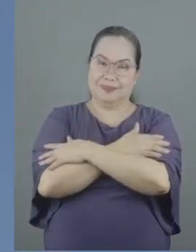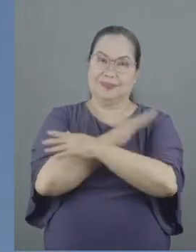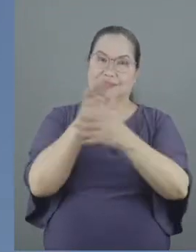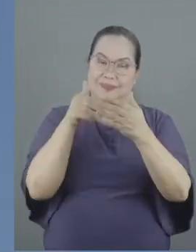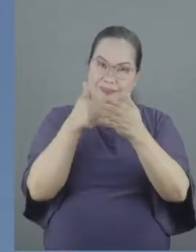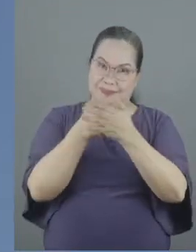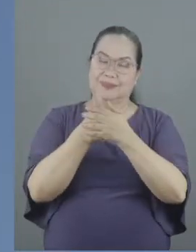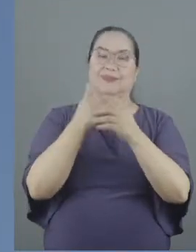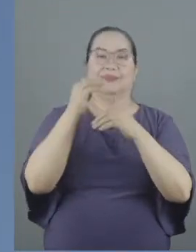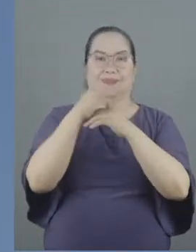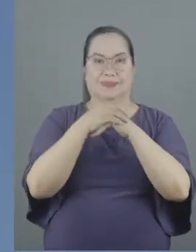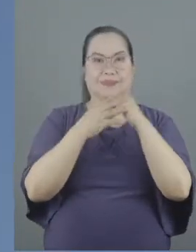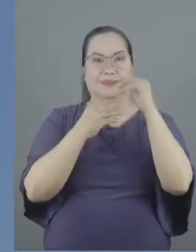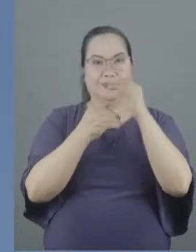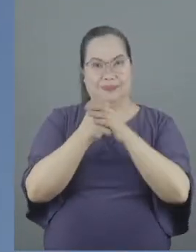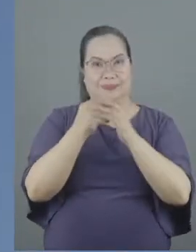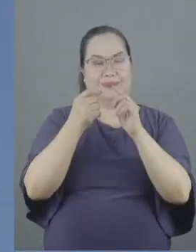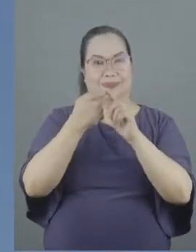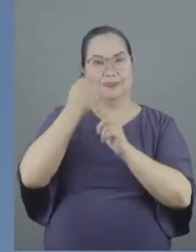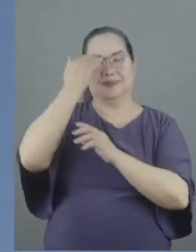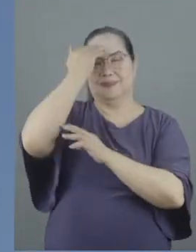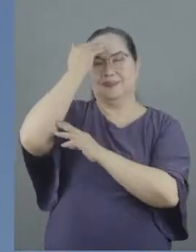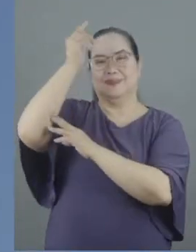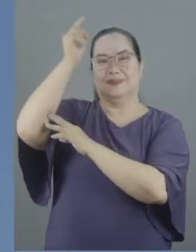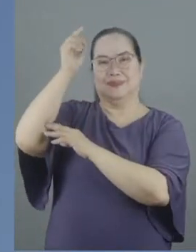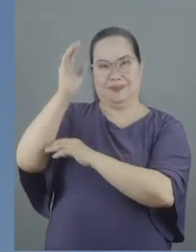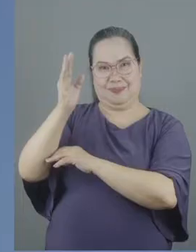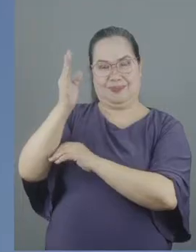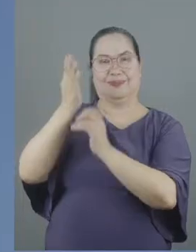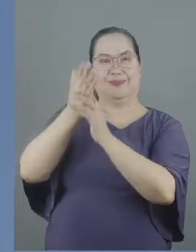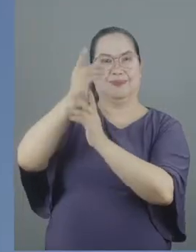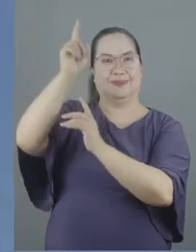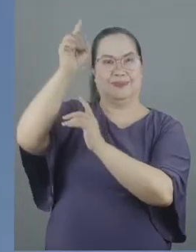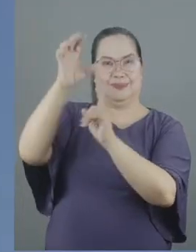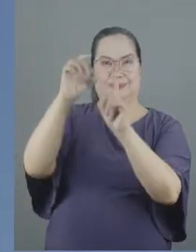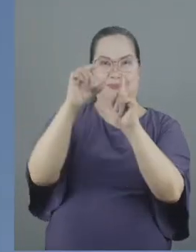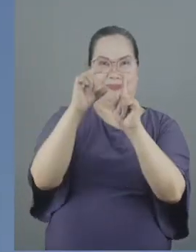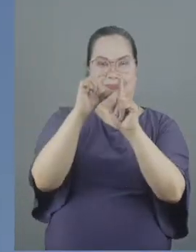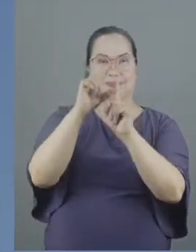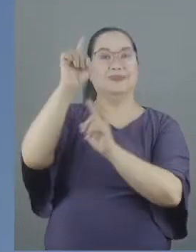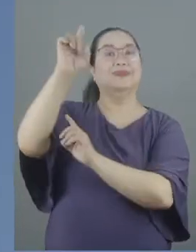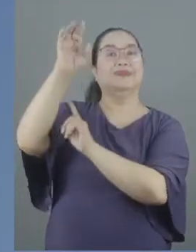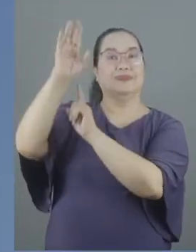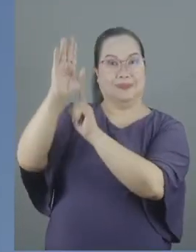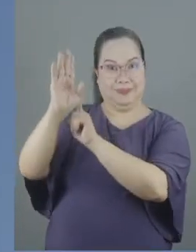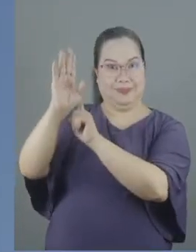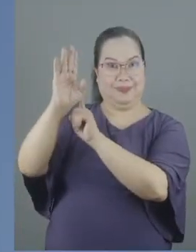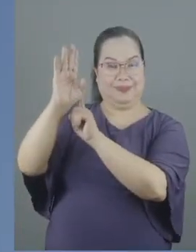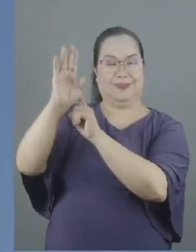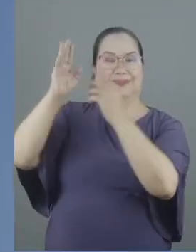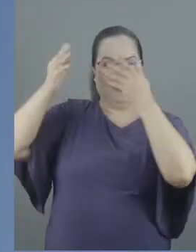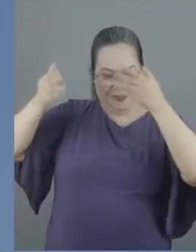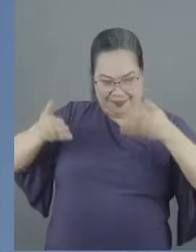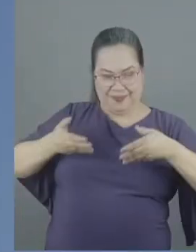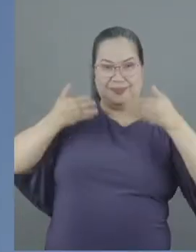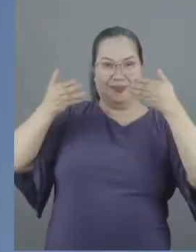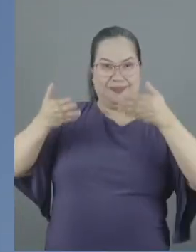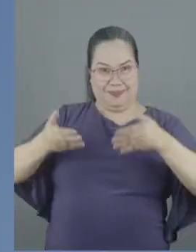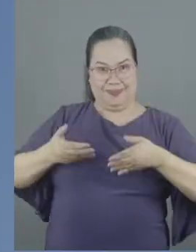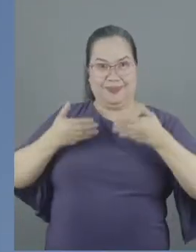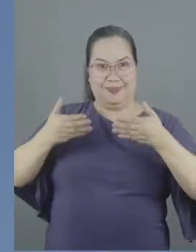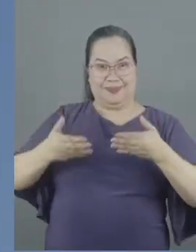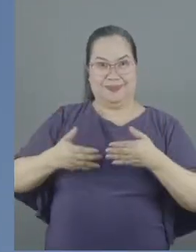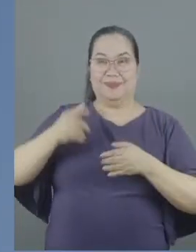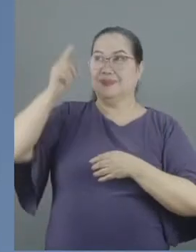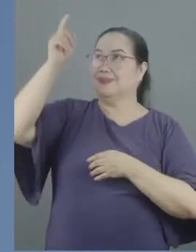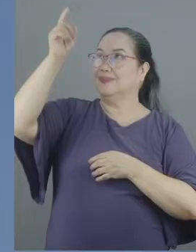comfort is from knowing God through His word. He is our encouragement. He is